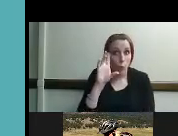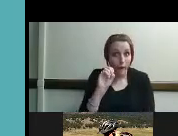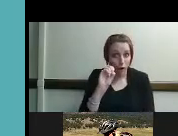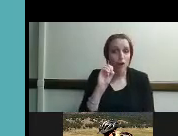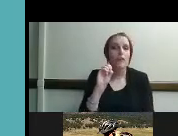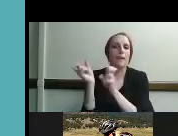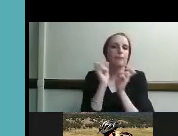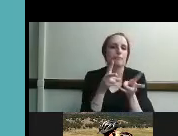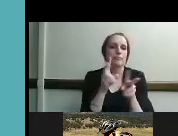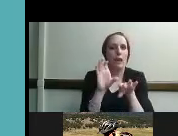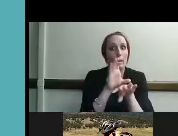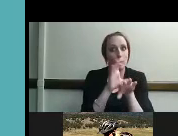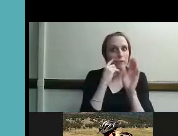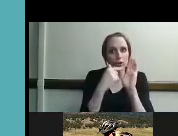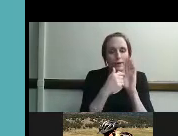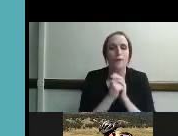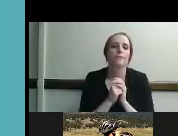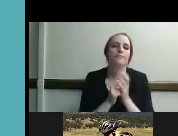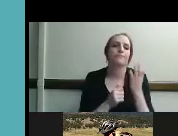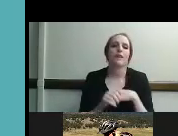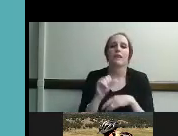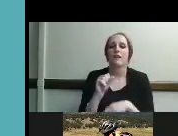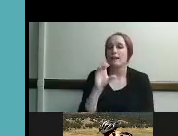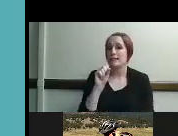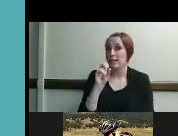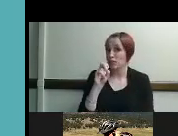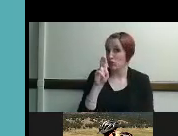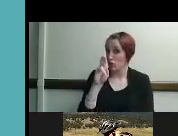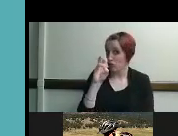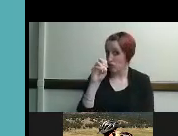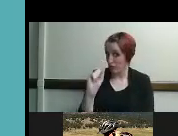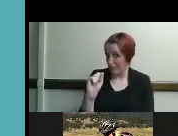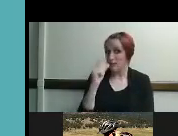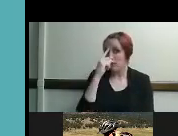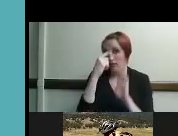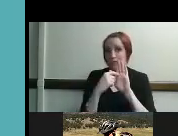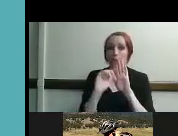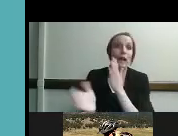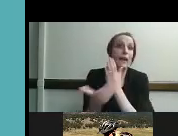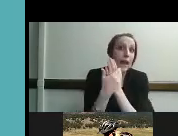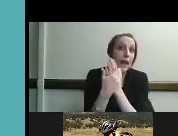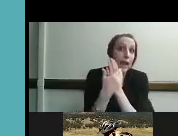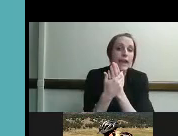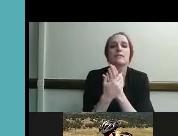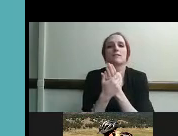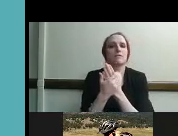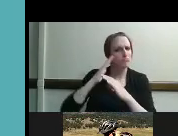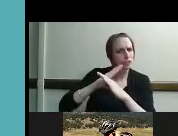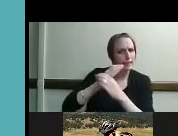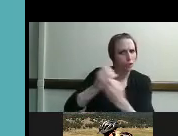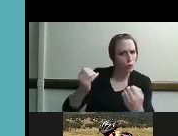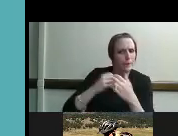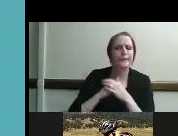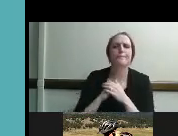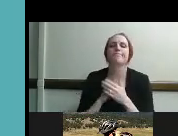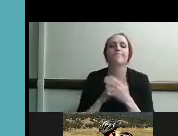we're big on making sure that people have cases and things like that to protect their equipment and then um